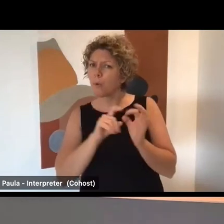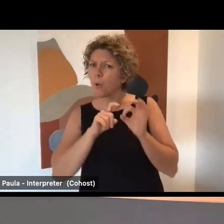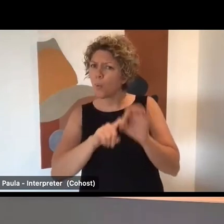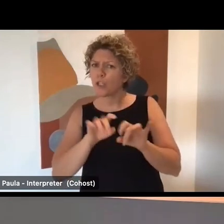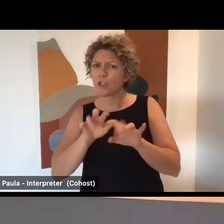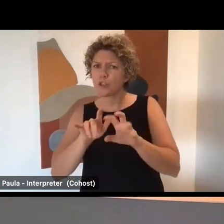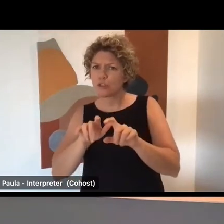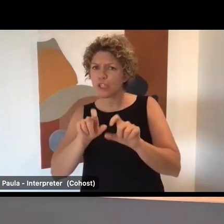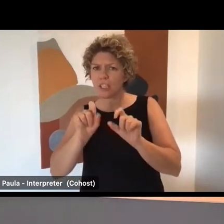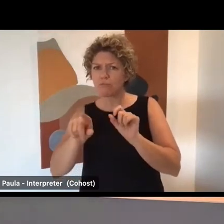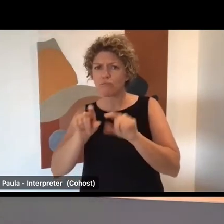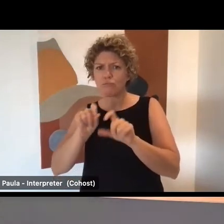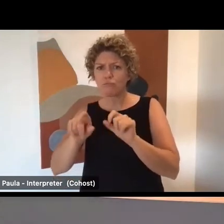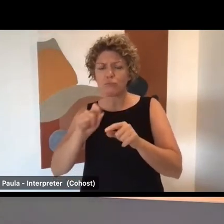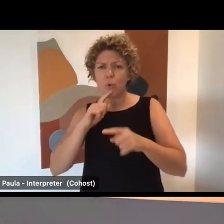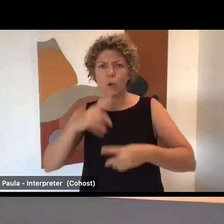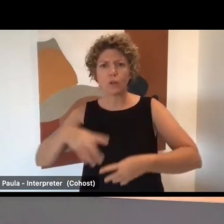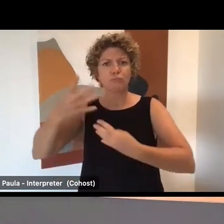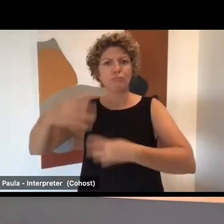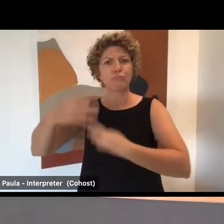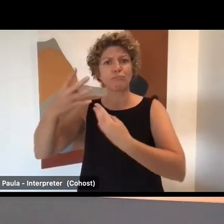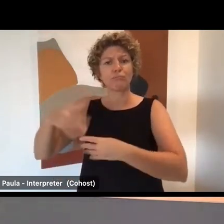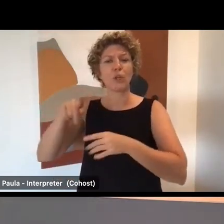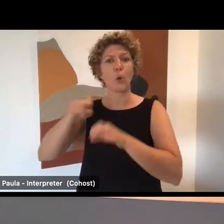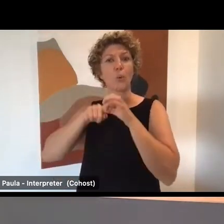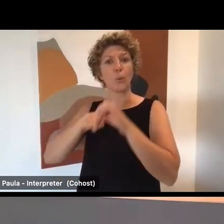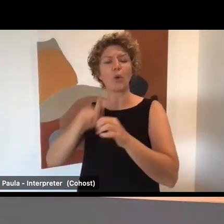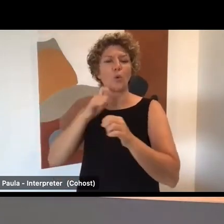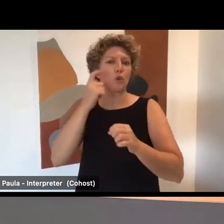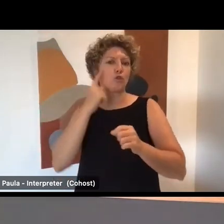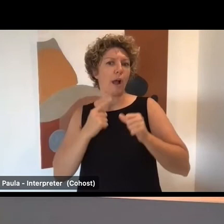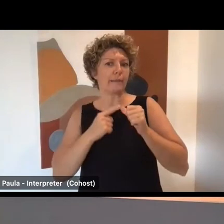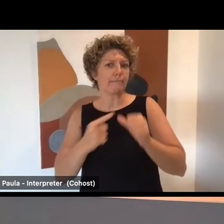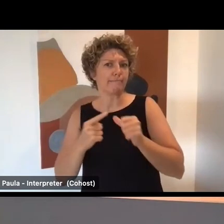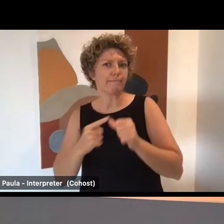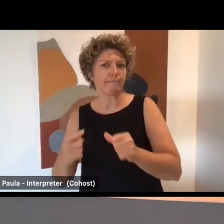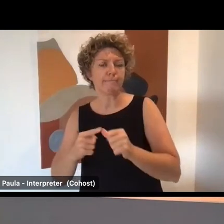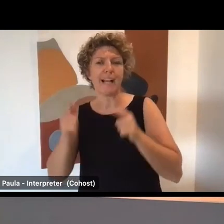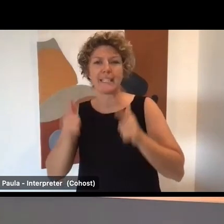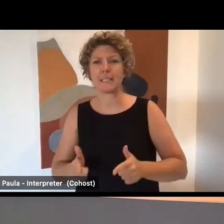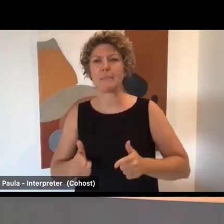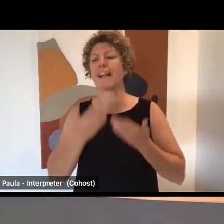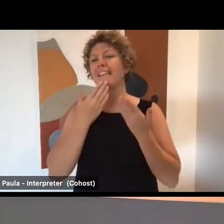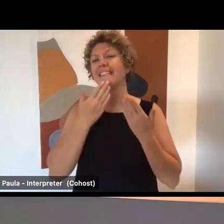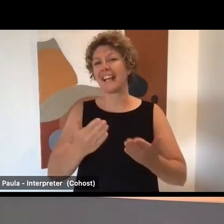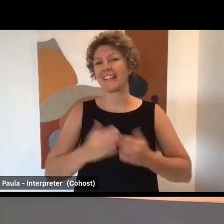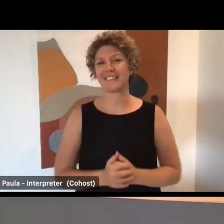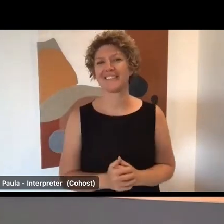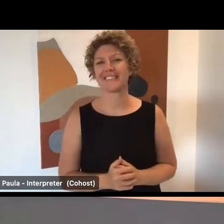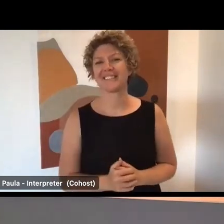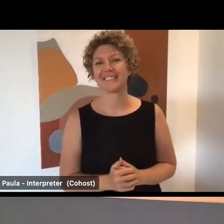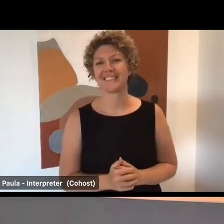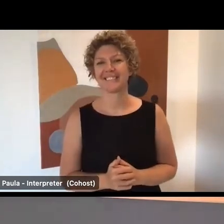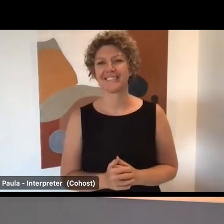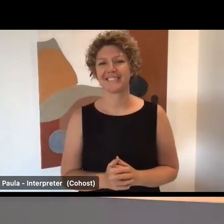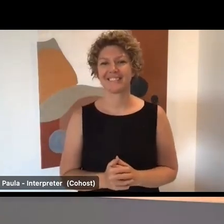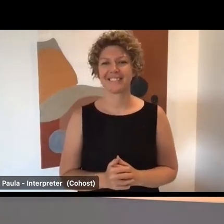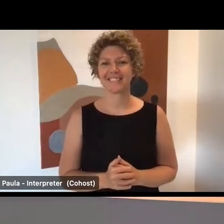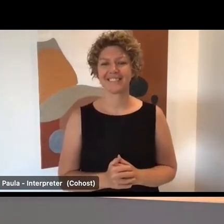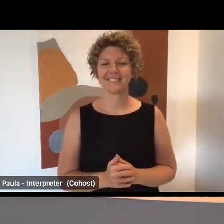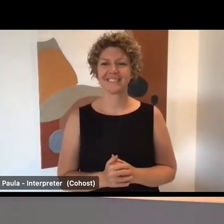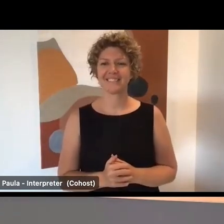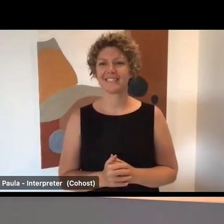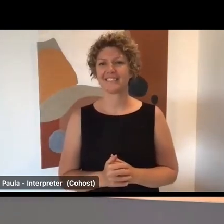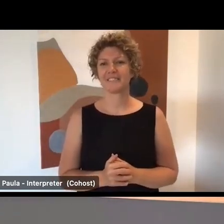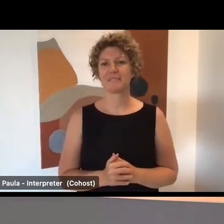chat that was down the bottom of your screen, and we'll answer as many questions as we can. So thanks, Karen. Hello.